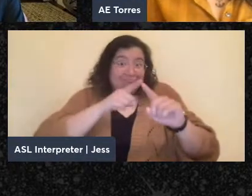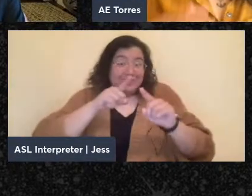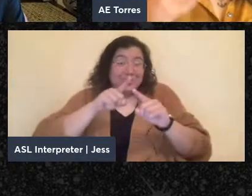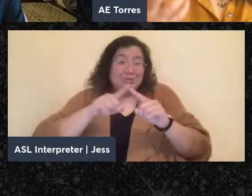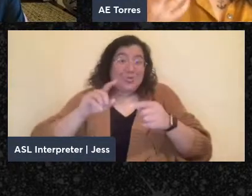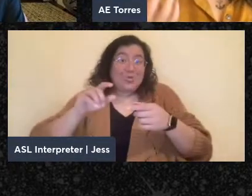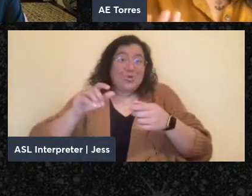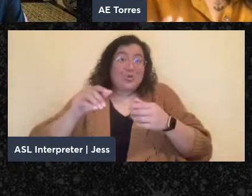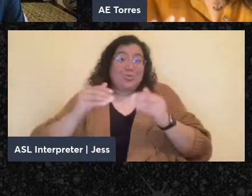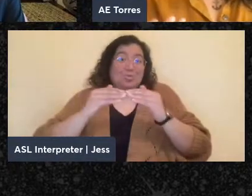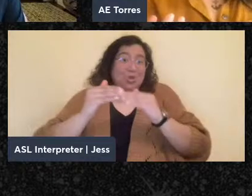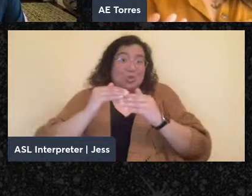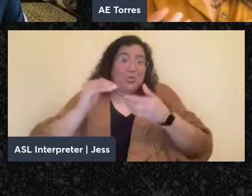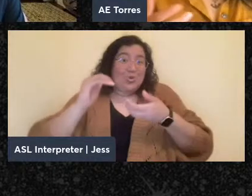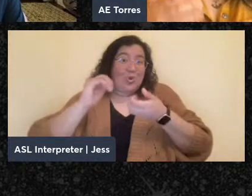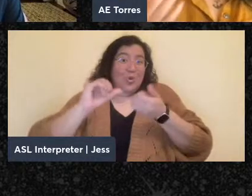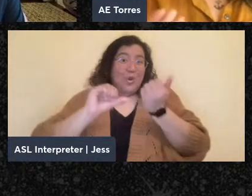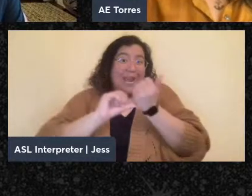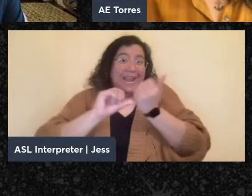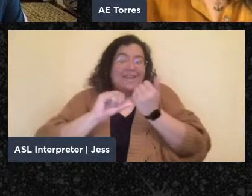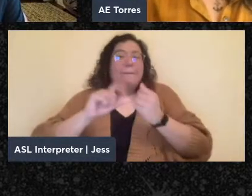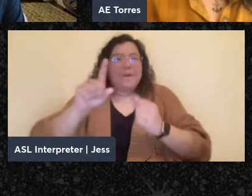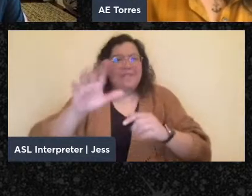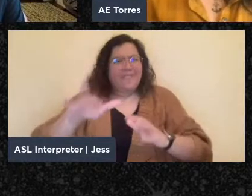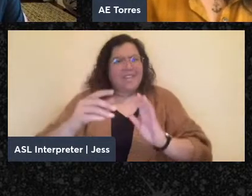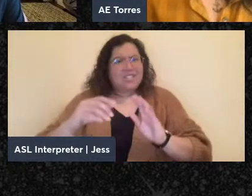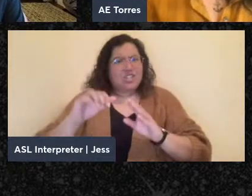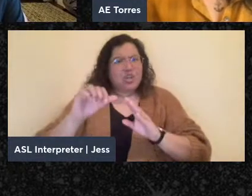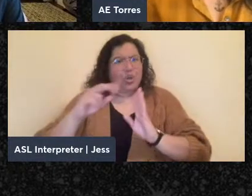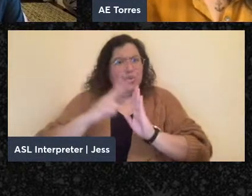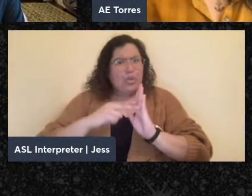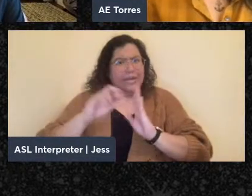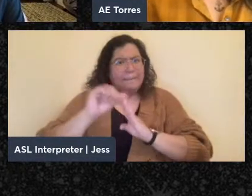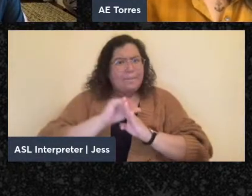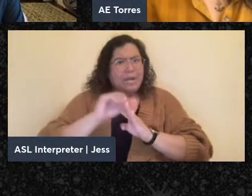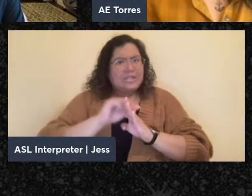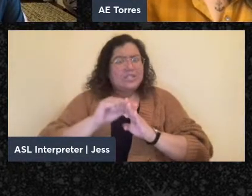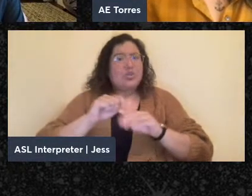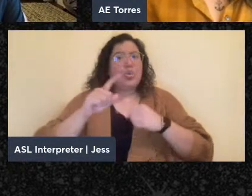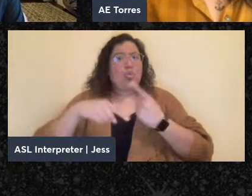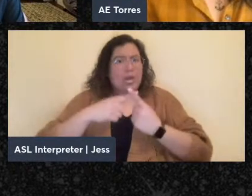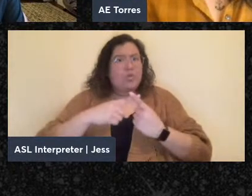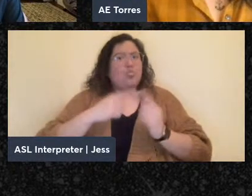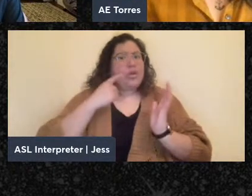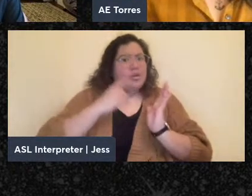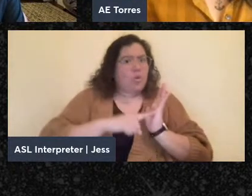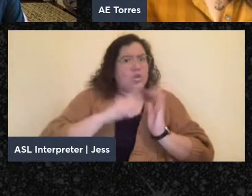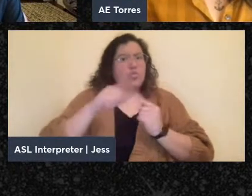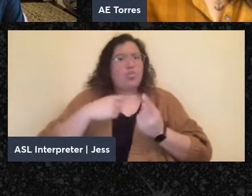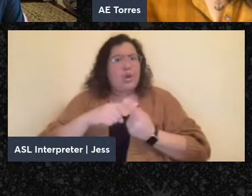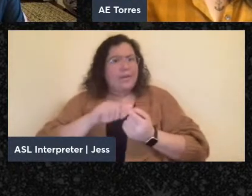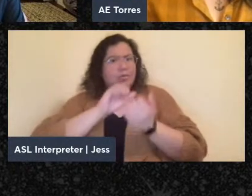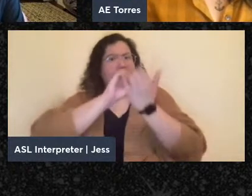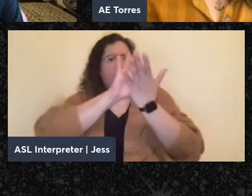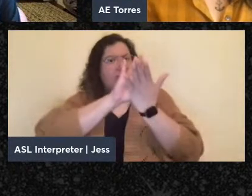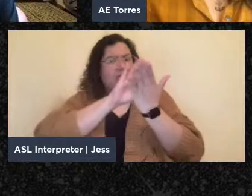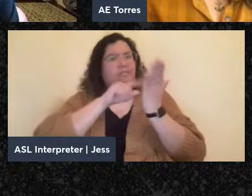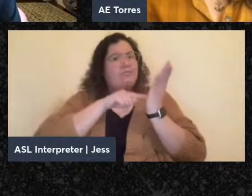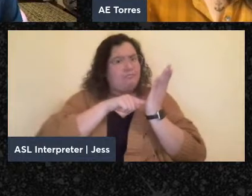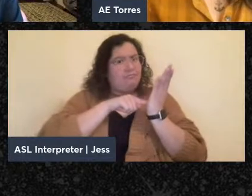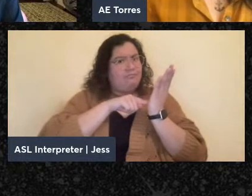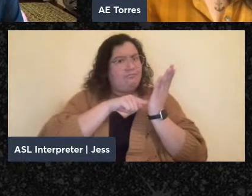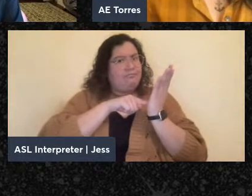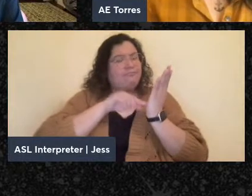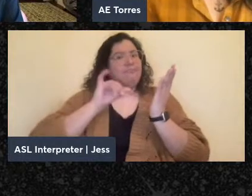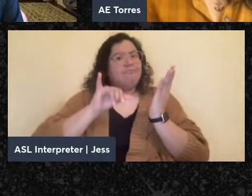So we could think of that as a reading practice when we encounter these histories. Yeah, yeah, I appreciate that, that we have to attend to the